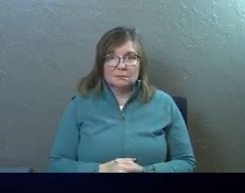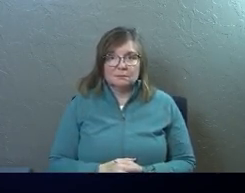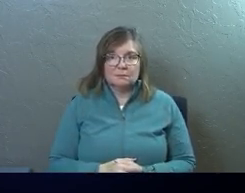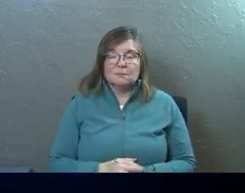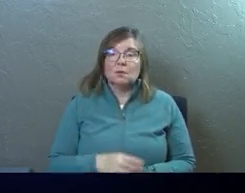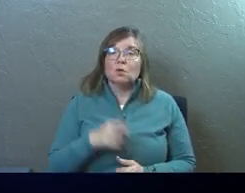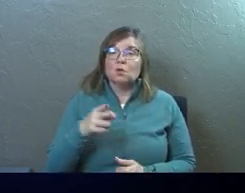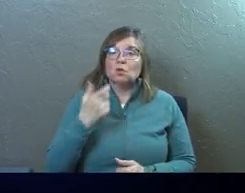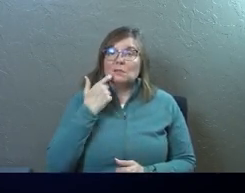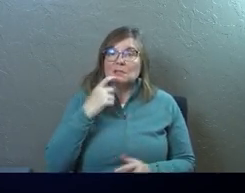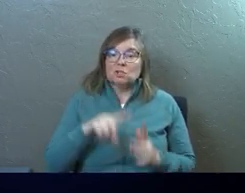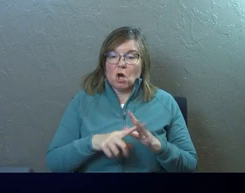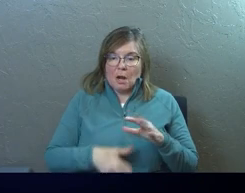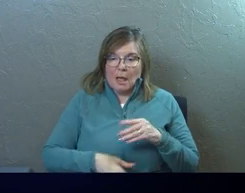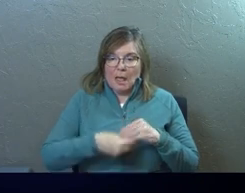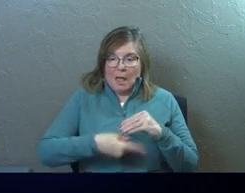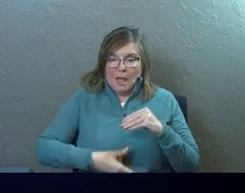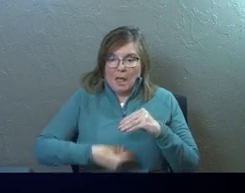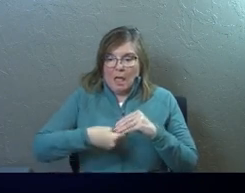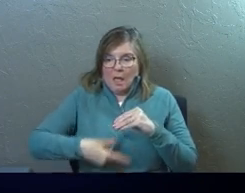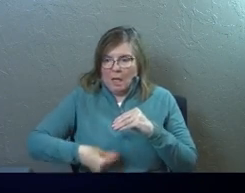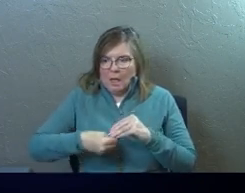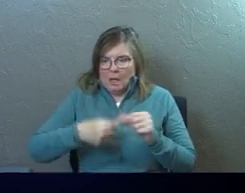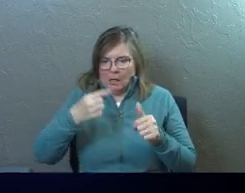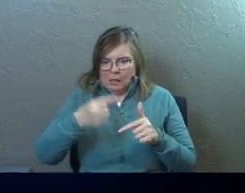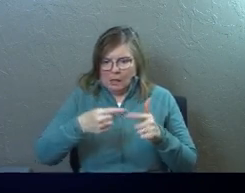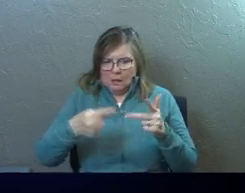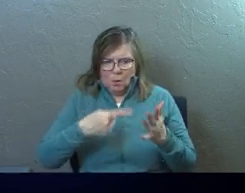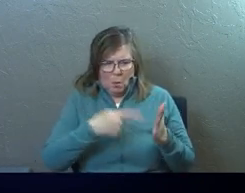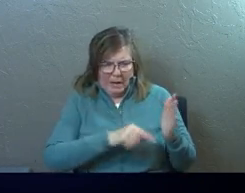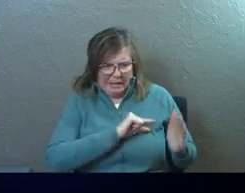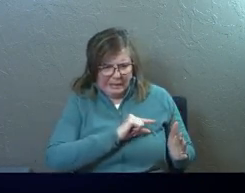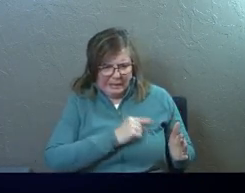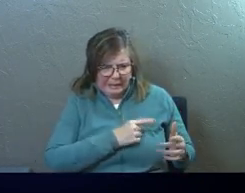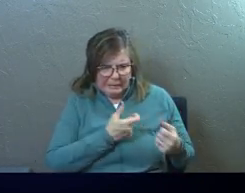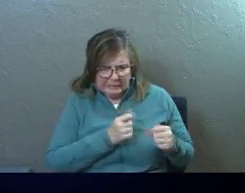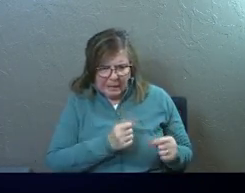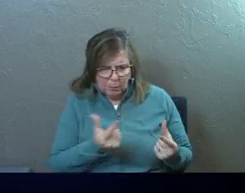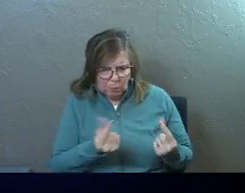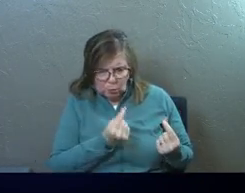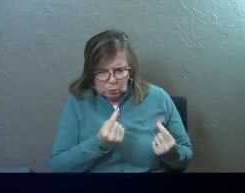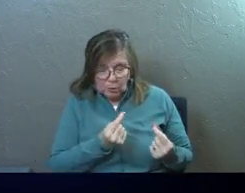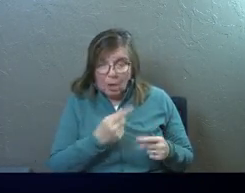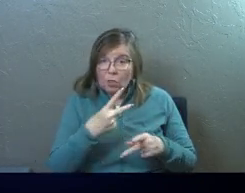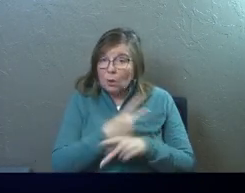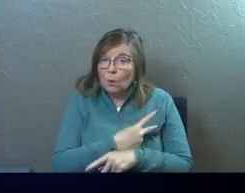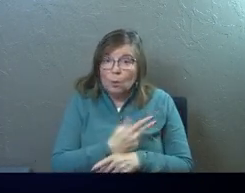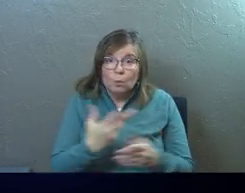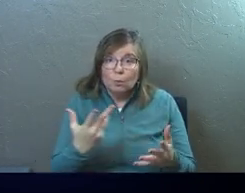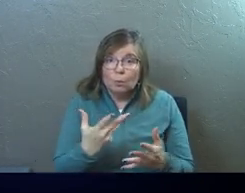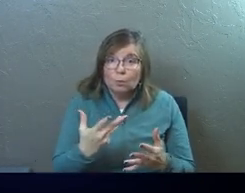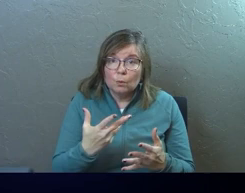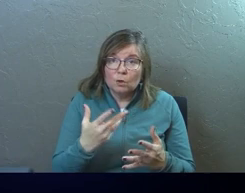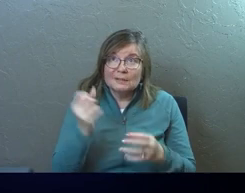And so you just start adding up exactly what was he guilty of attempting to do. The worst thing imaginable.